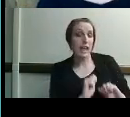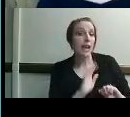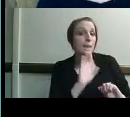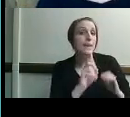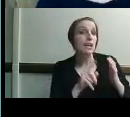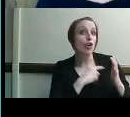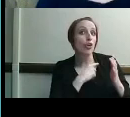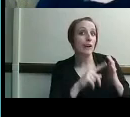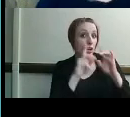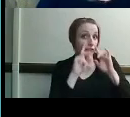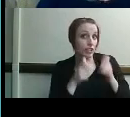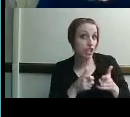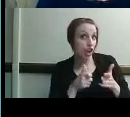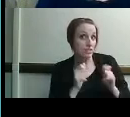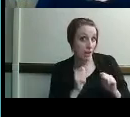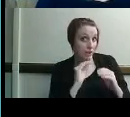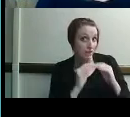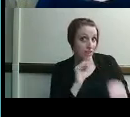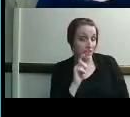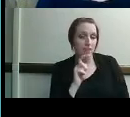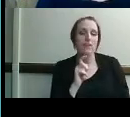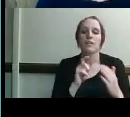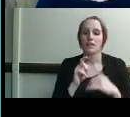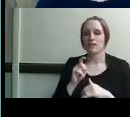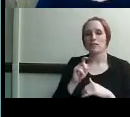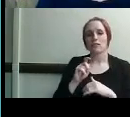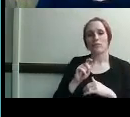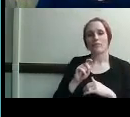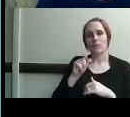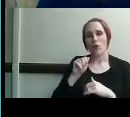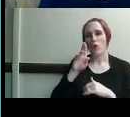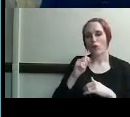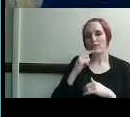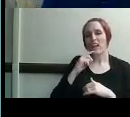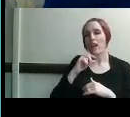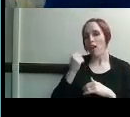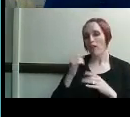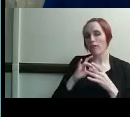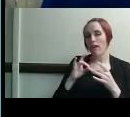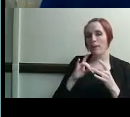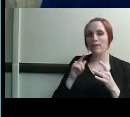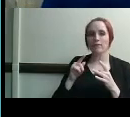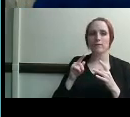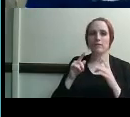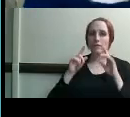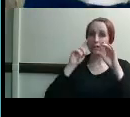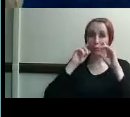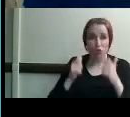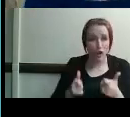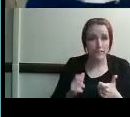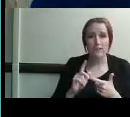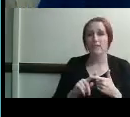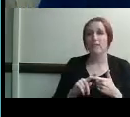and um the hearing loss is is it progressive um does she need to be legally blind that came from diane